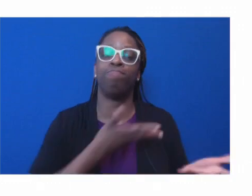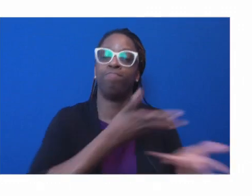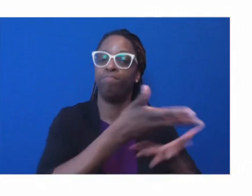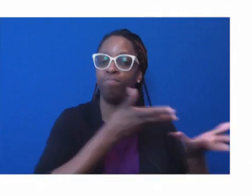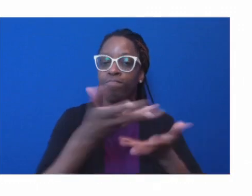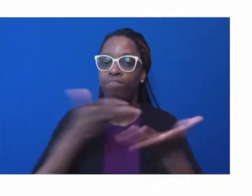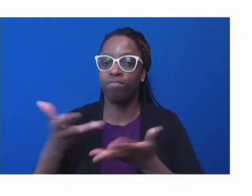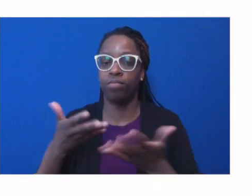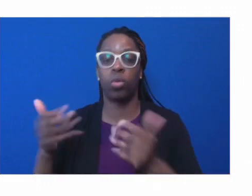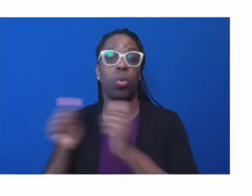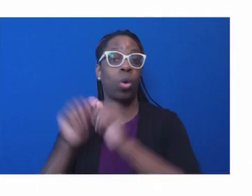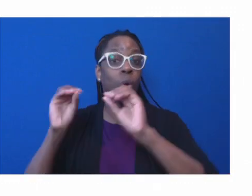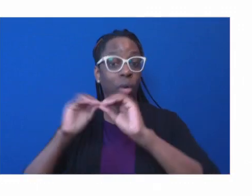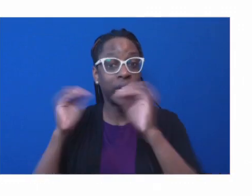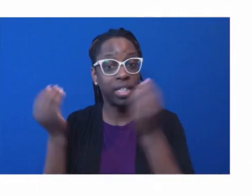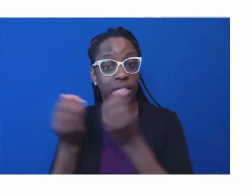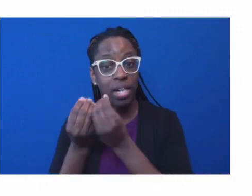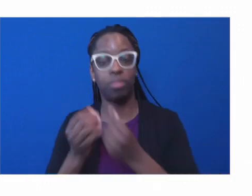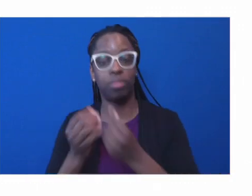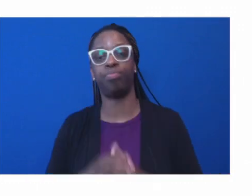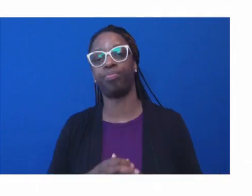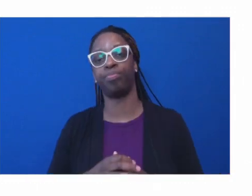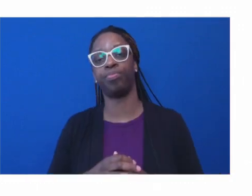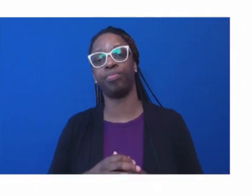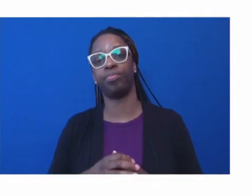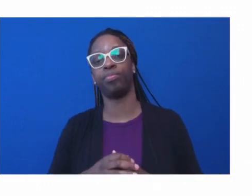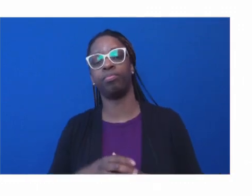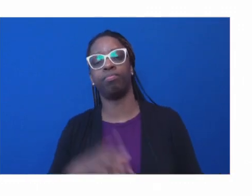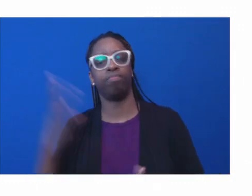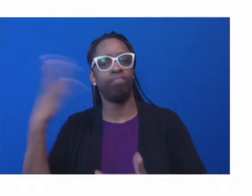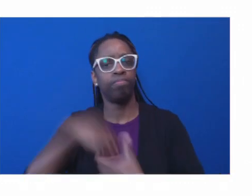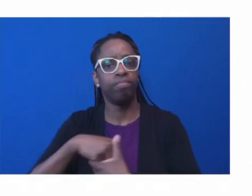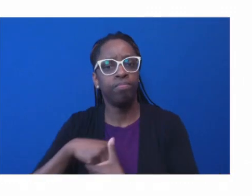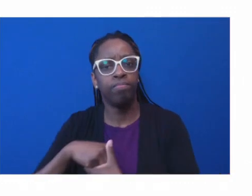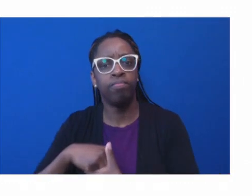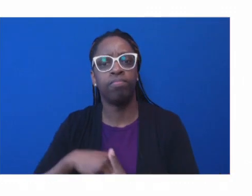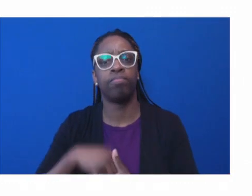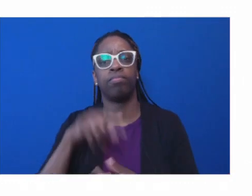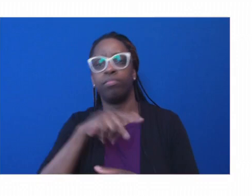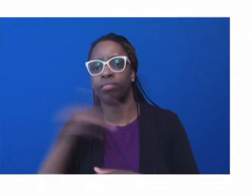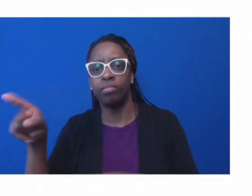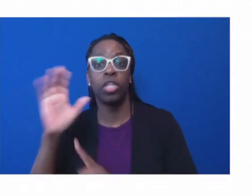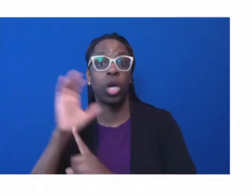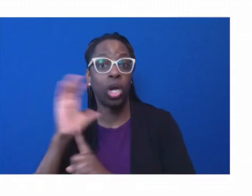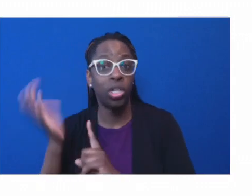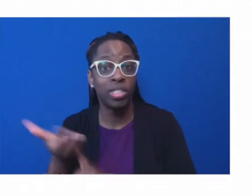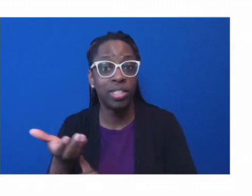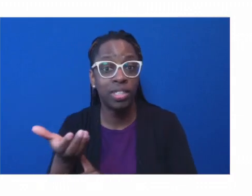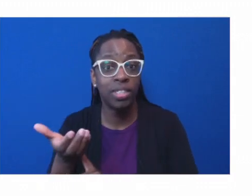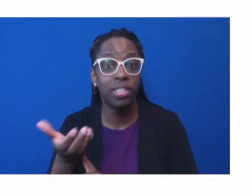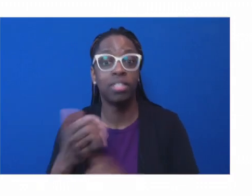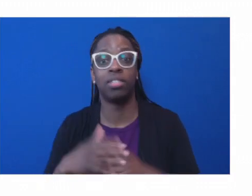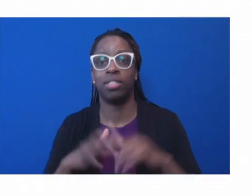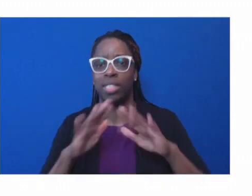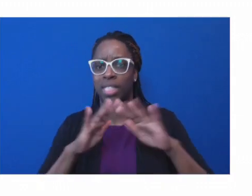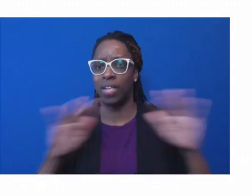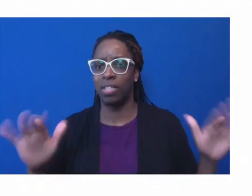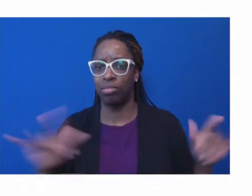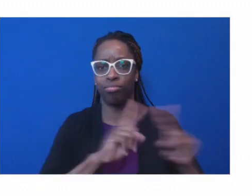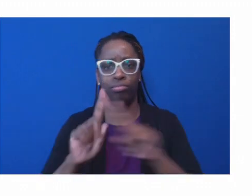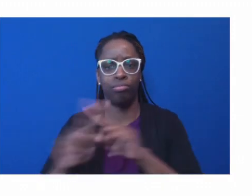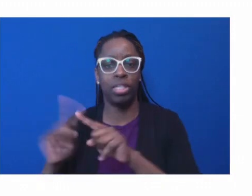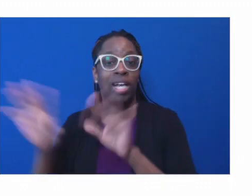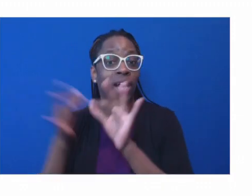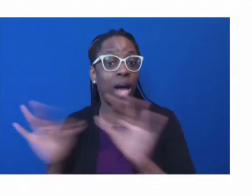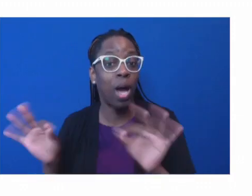especially culturally and linguistically diverse communities. And we have done that, uh, in a number of different ways. One is through our power